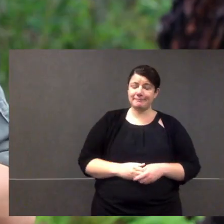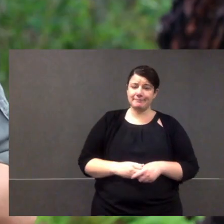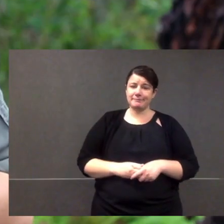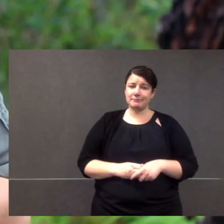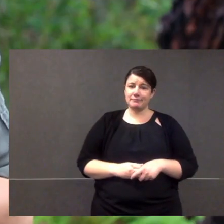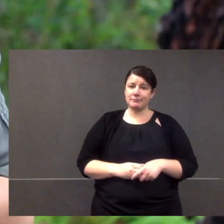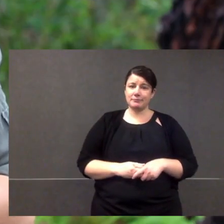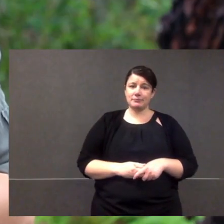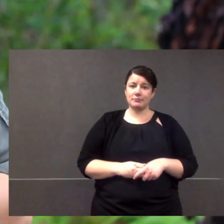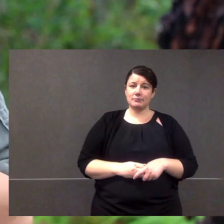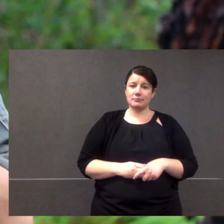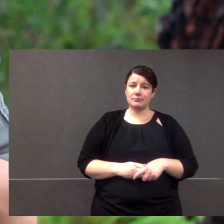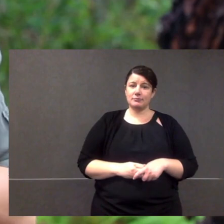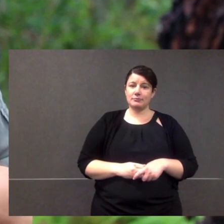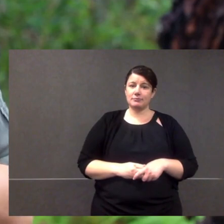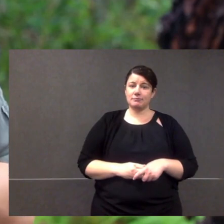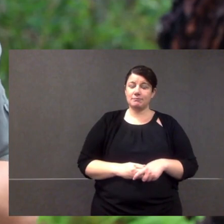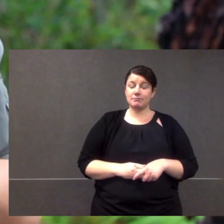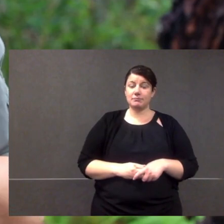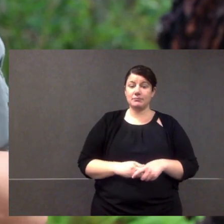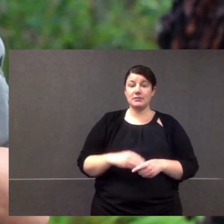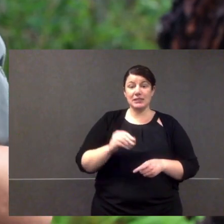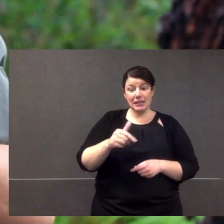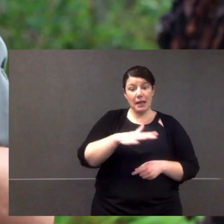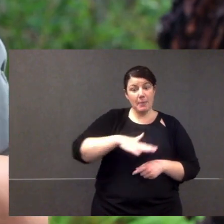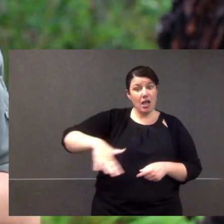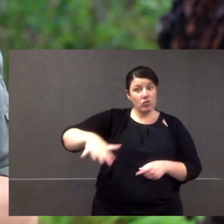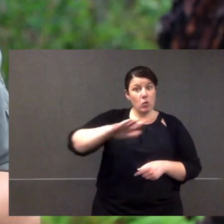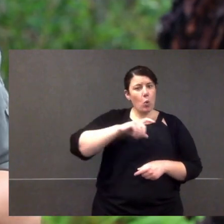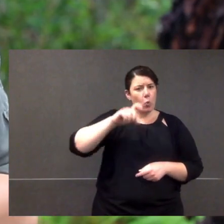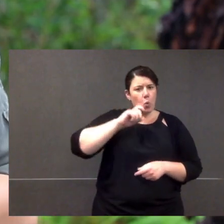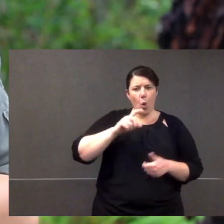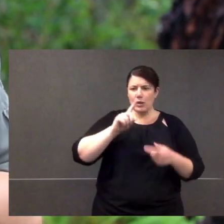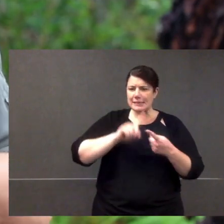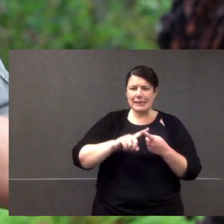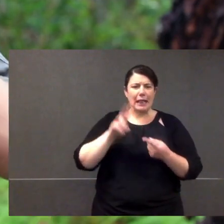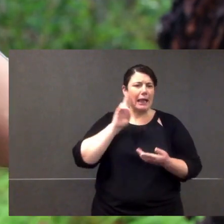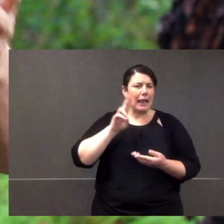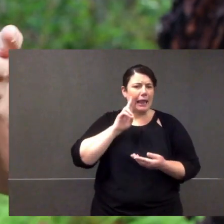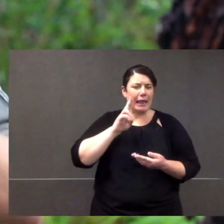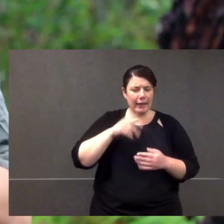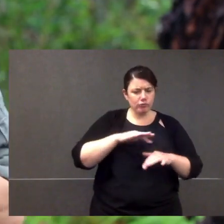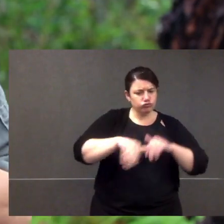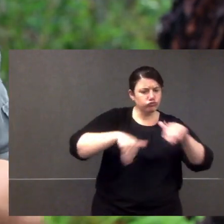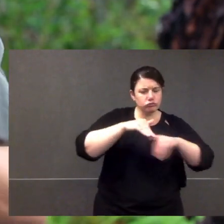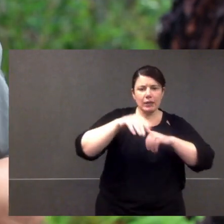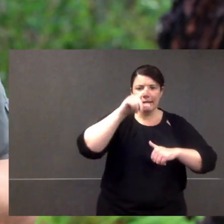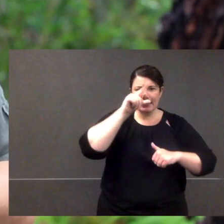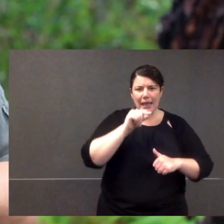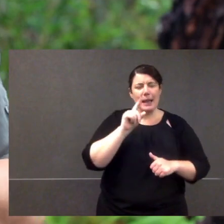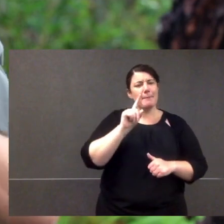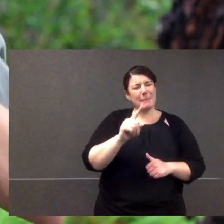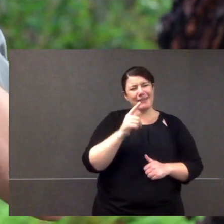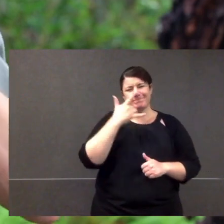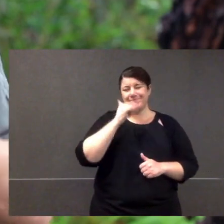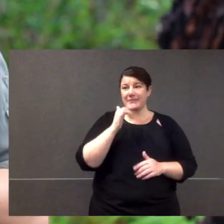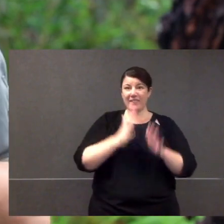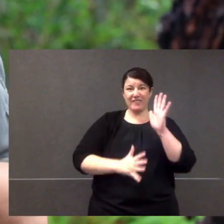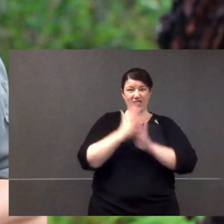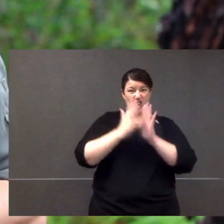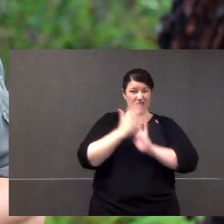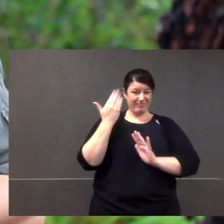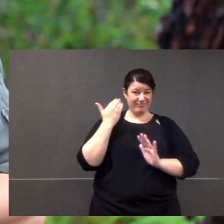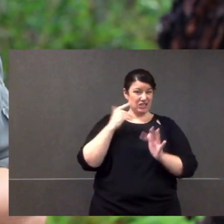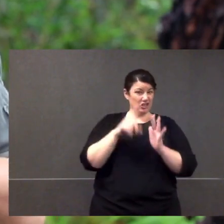and the worst case of that could be extinction. But their waterways, in some areas, are still okay. The